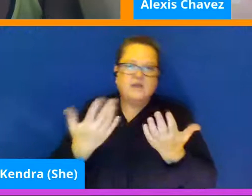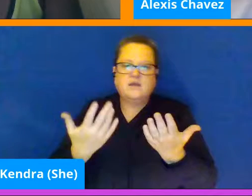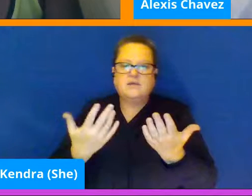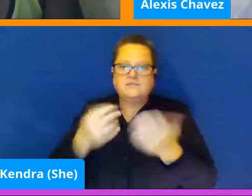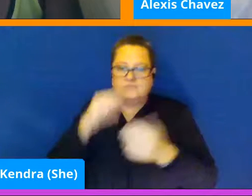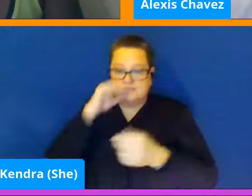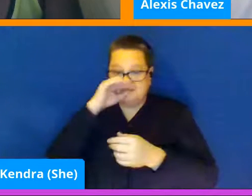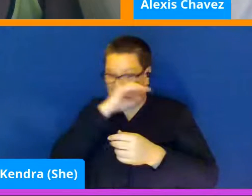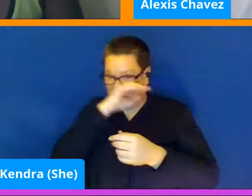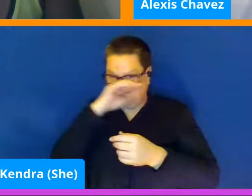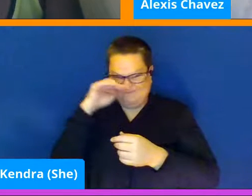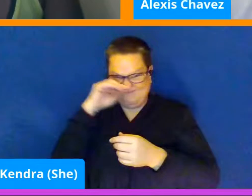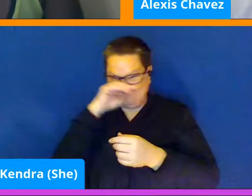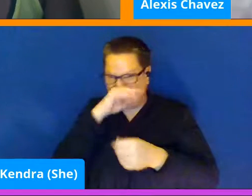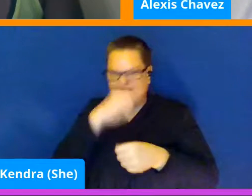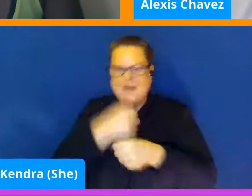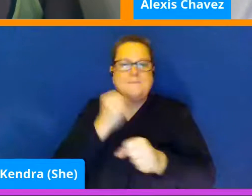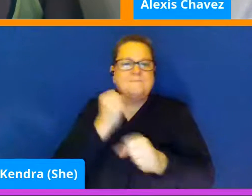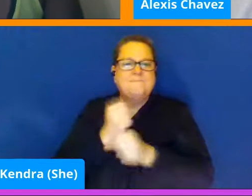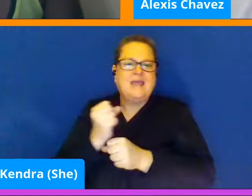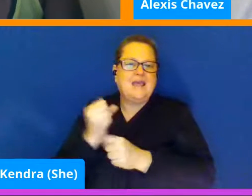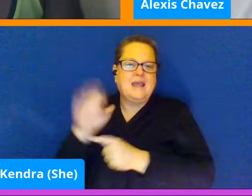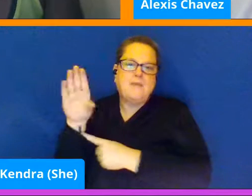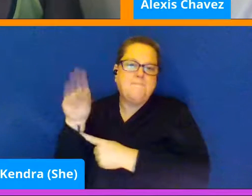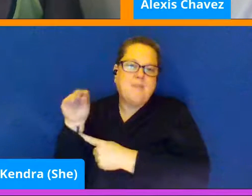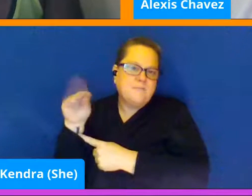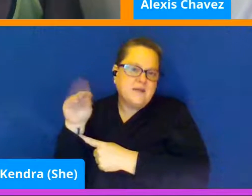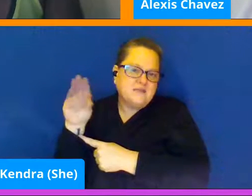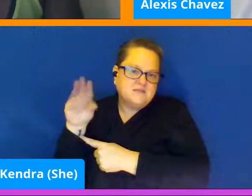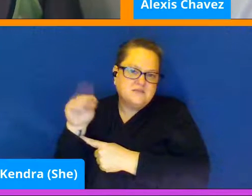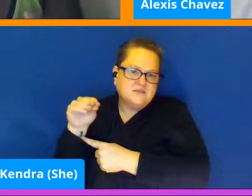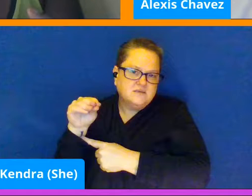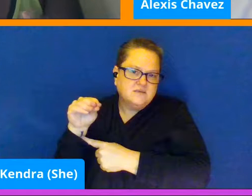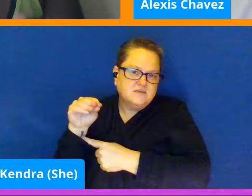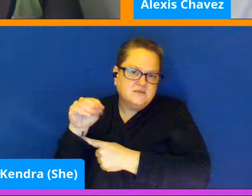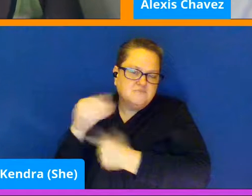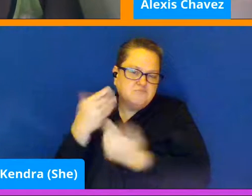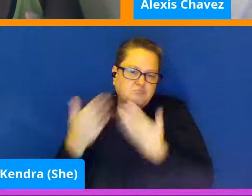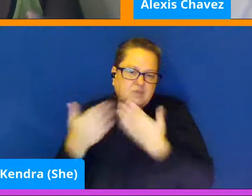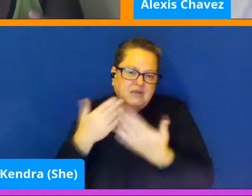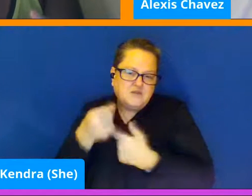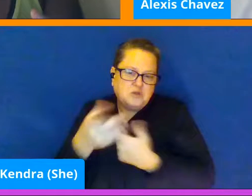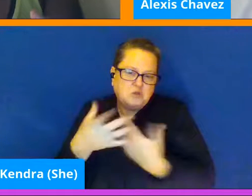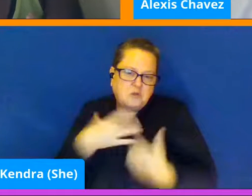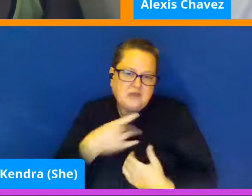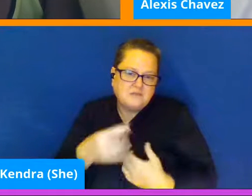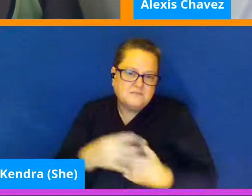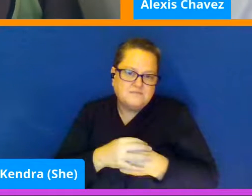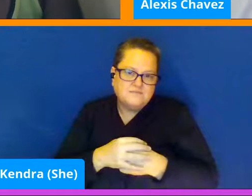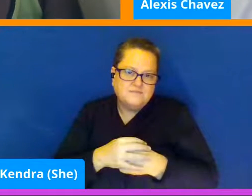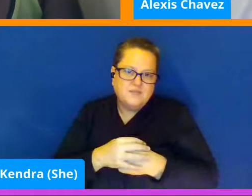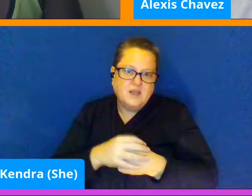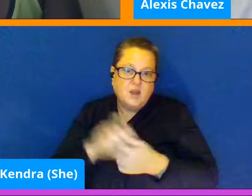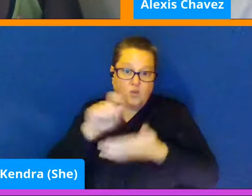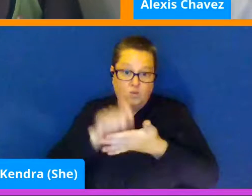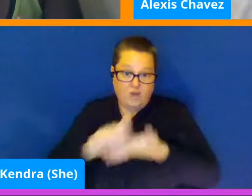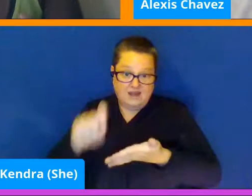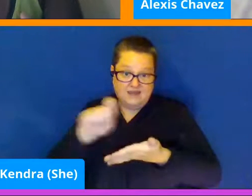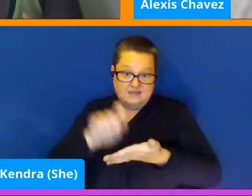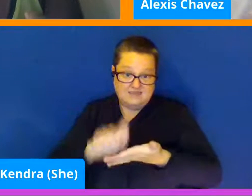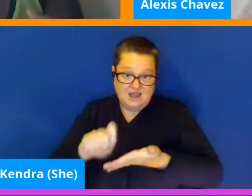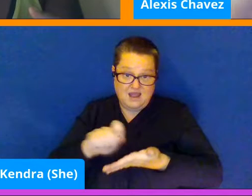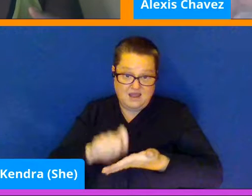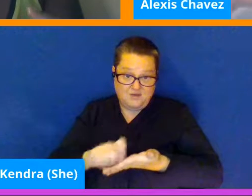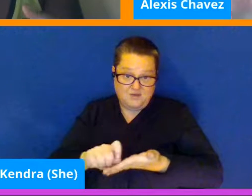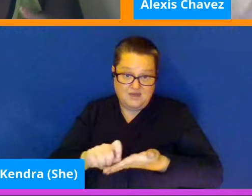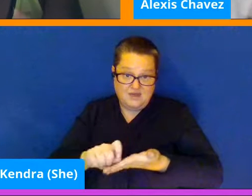know, making sock puppets. Whatever it is that you like to do. Write some of them down. And that